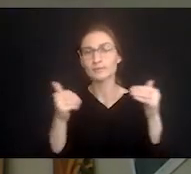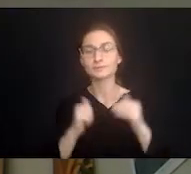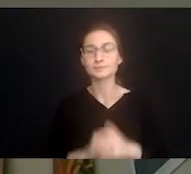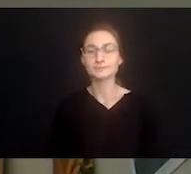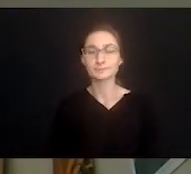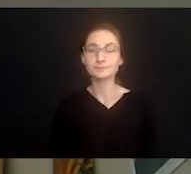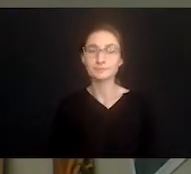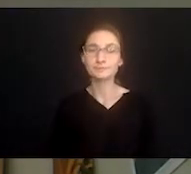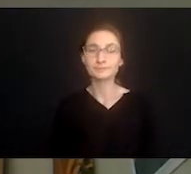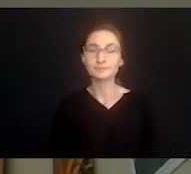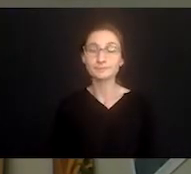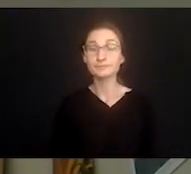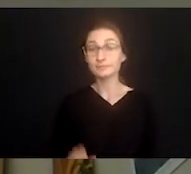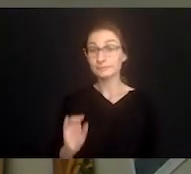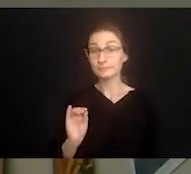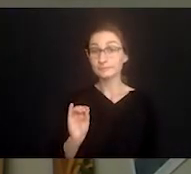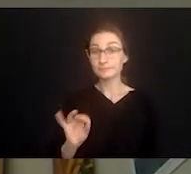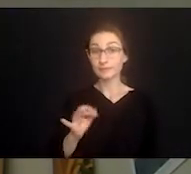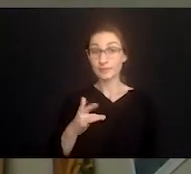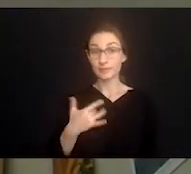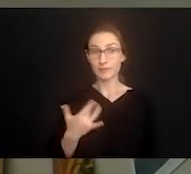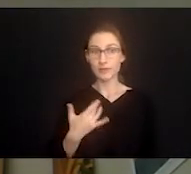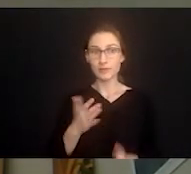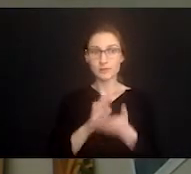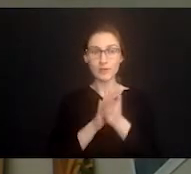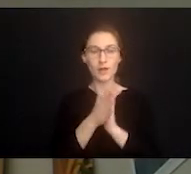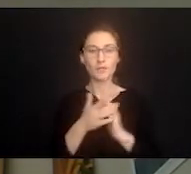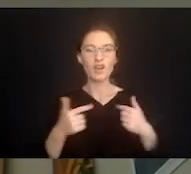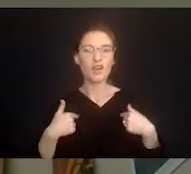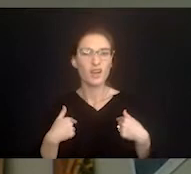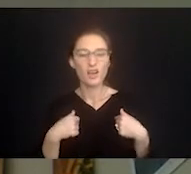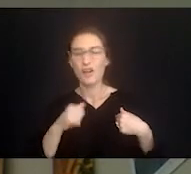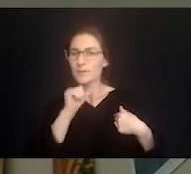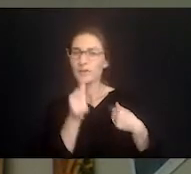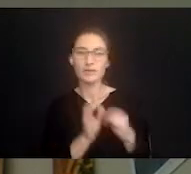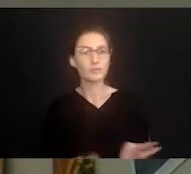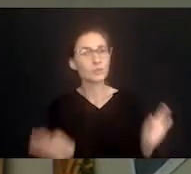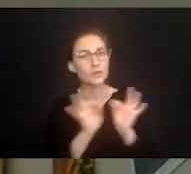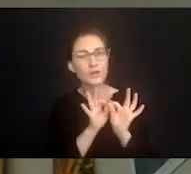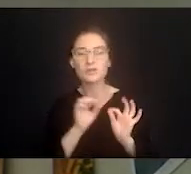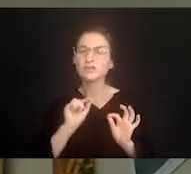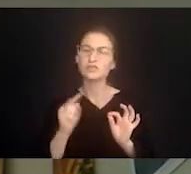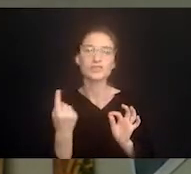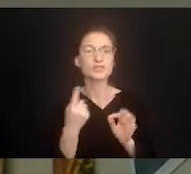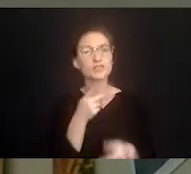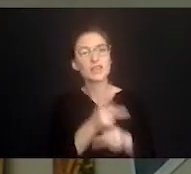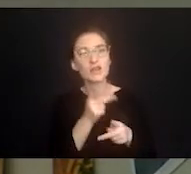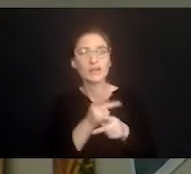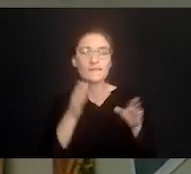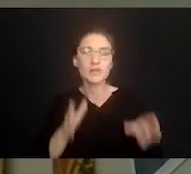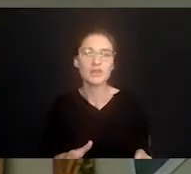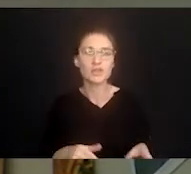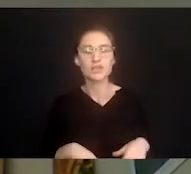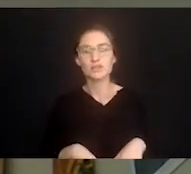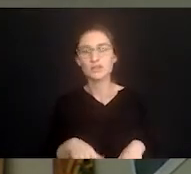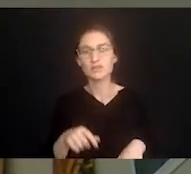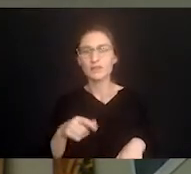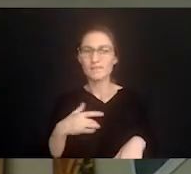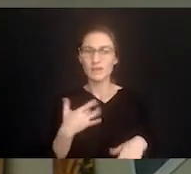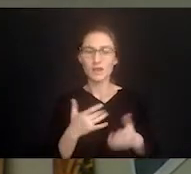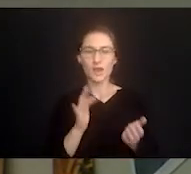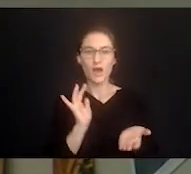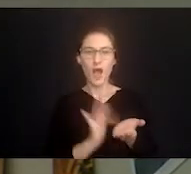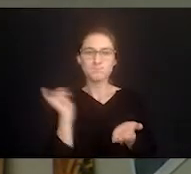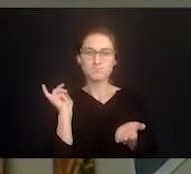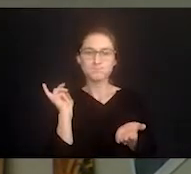to help us move forward. So when these feelings morph into the thought of I don't matter, I'm just a caregiver, that's all I am. We feel used and